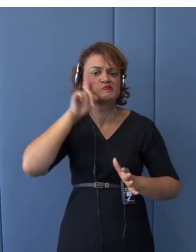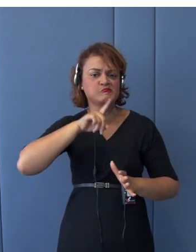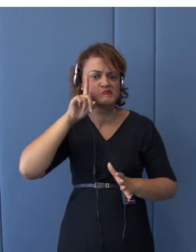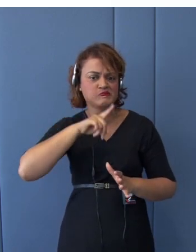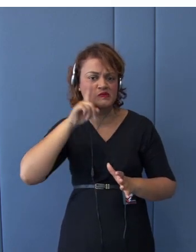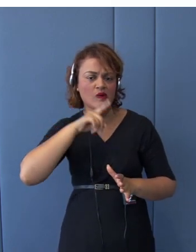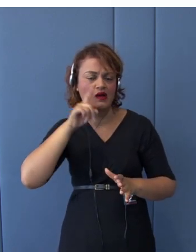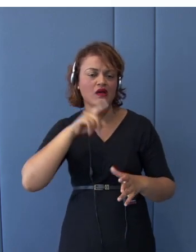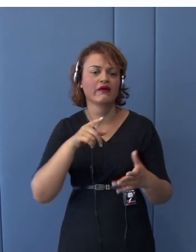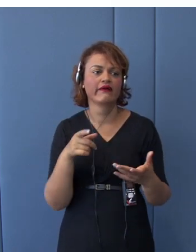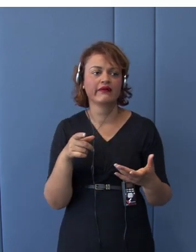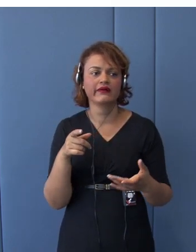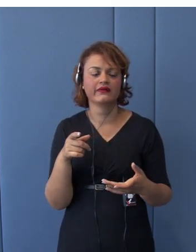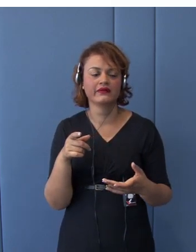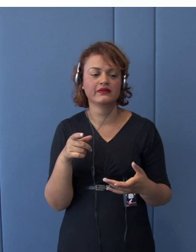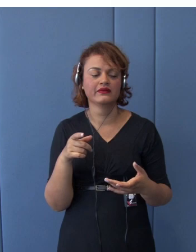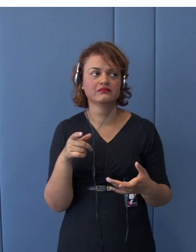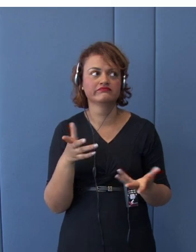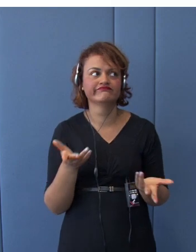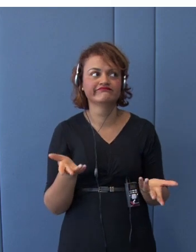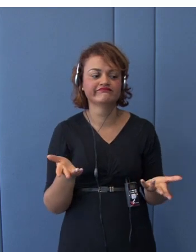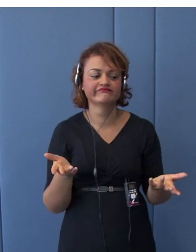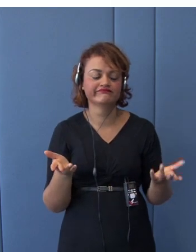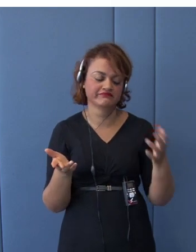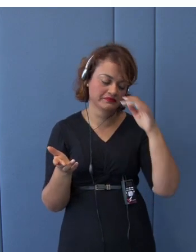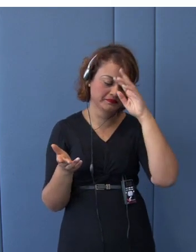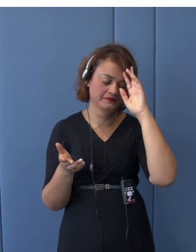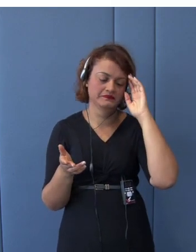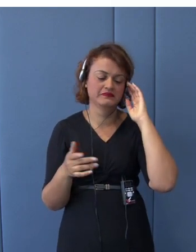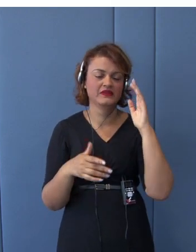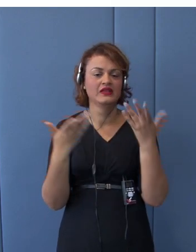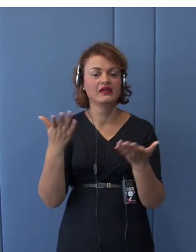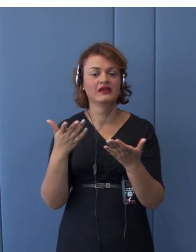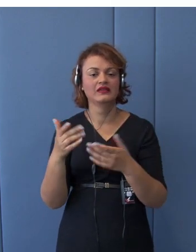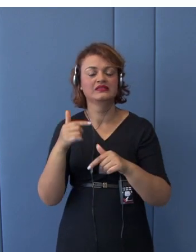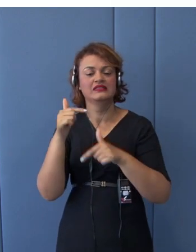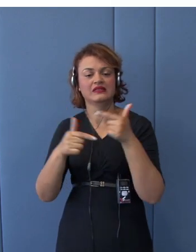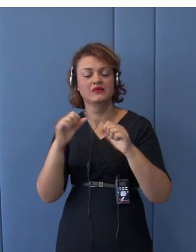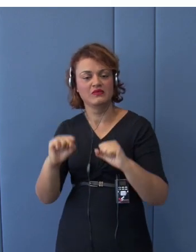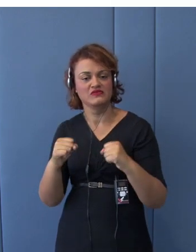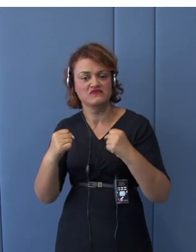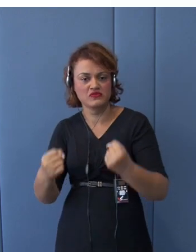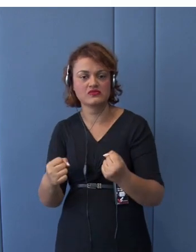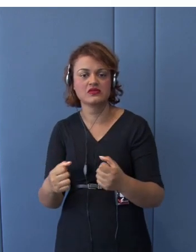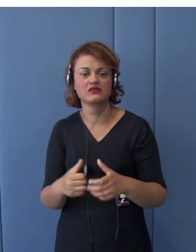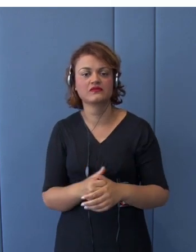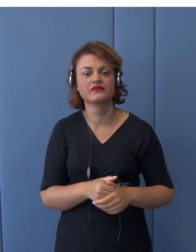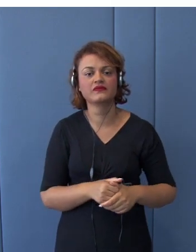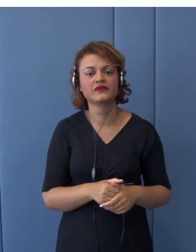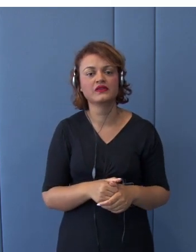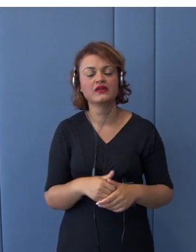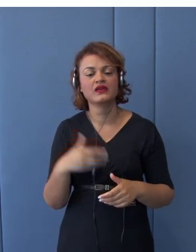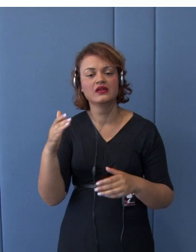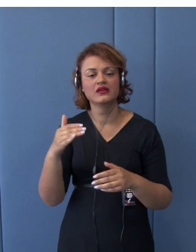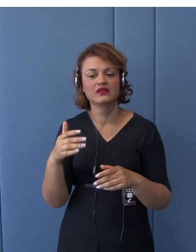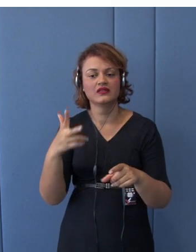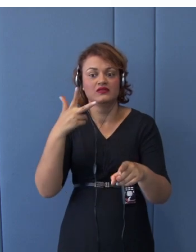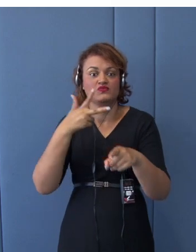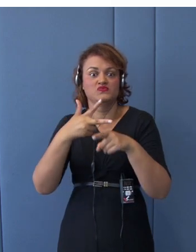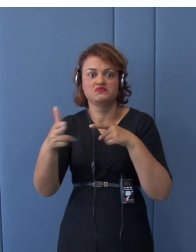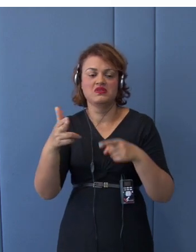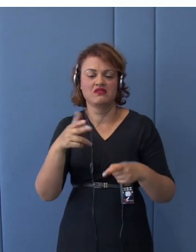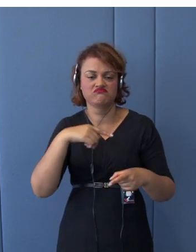So, consequently, or accordingly, China has been on the accused side number one,